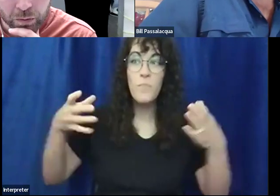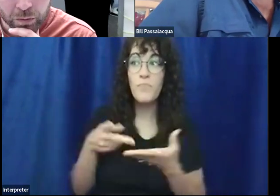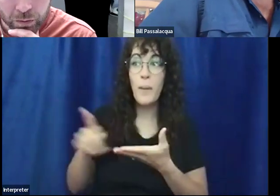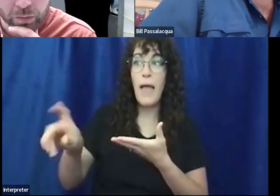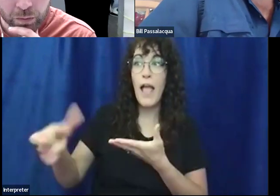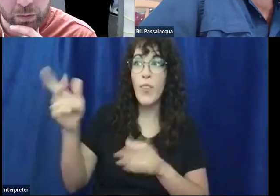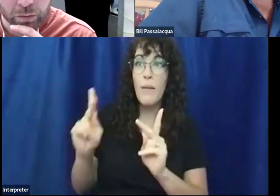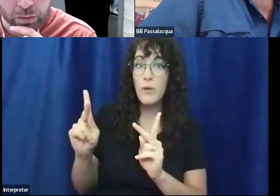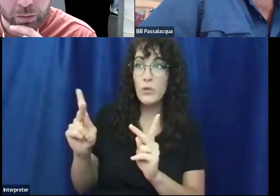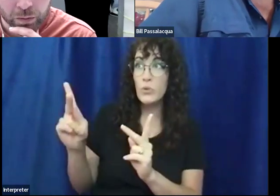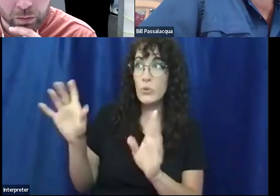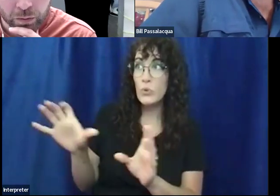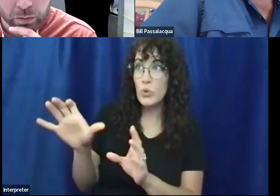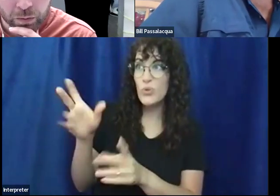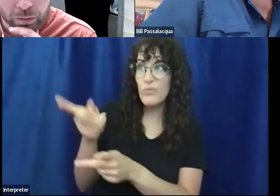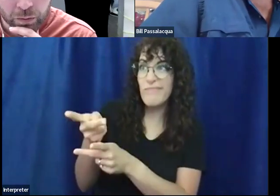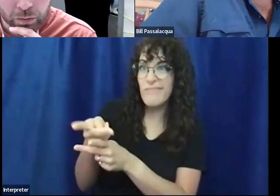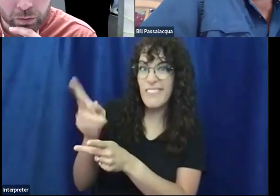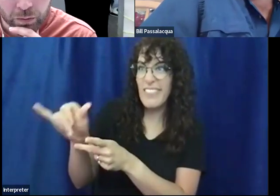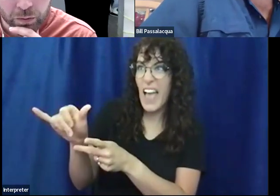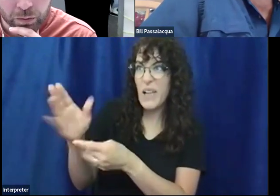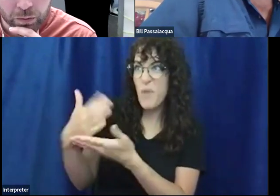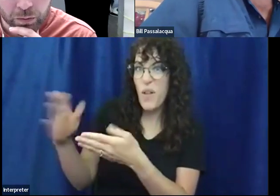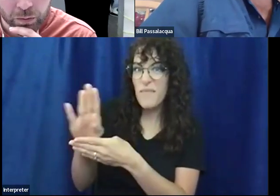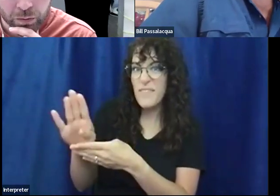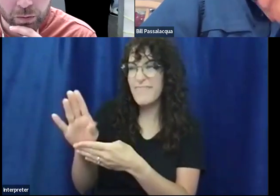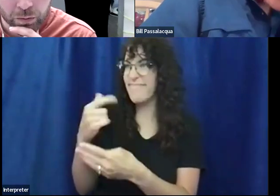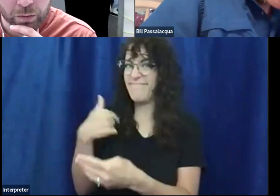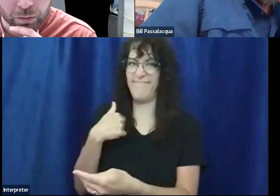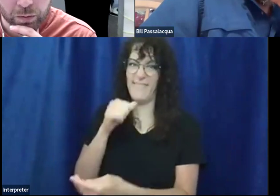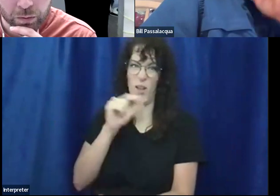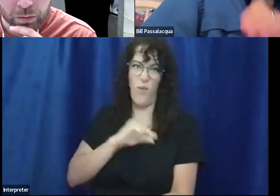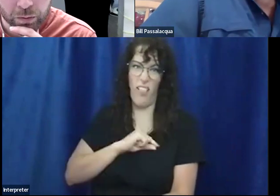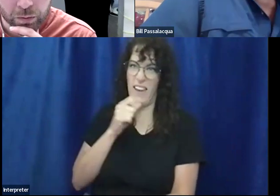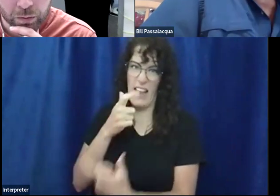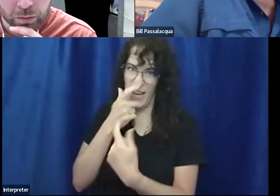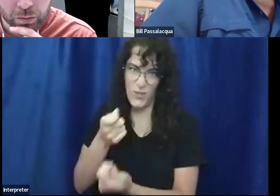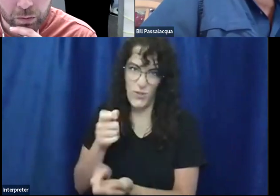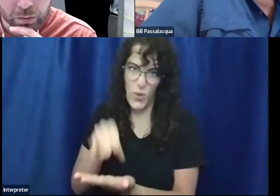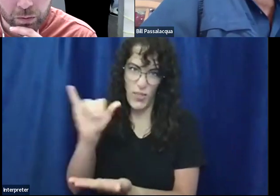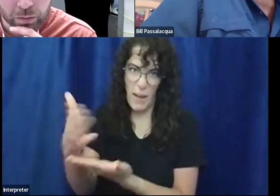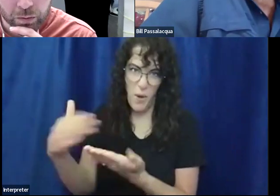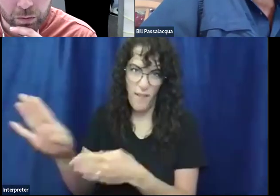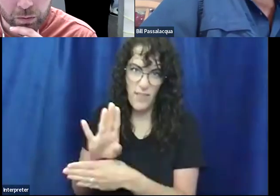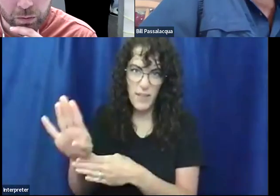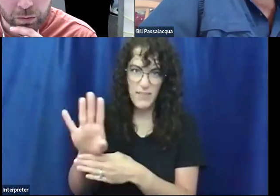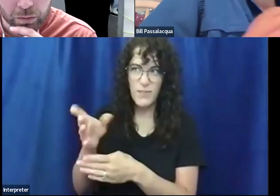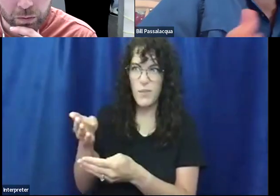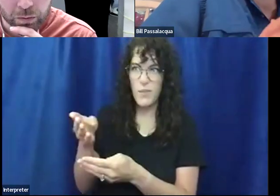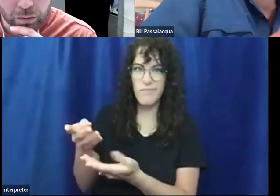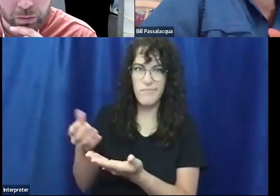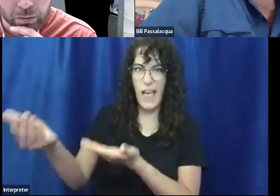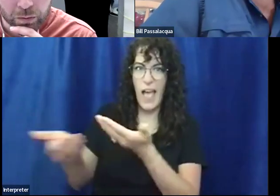to do parts of it that I wasn't particularly qualified for and all, not all that interested in. Um, and so I make